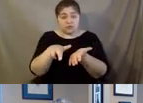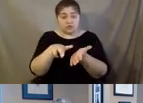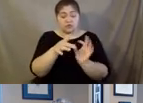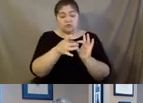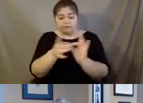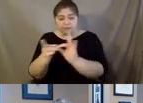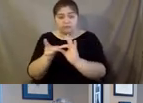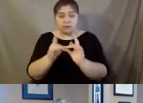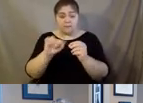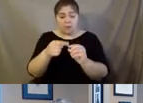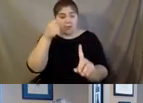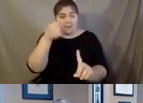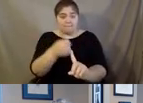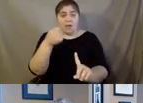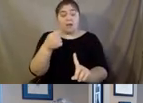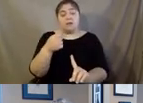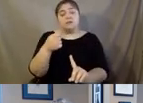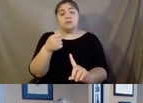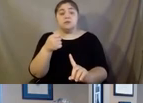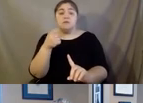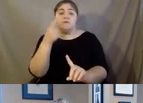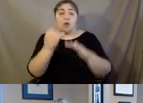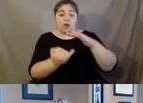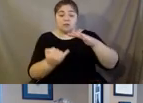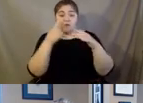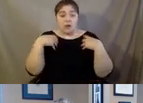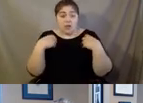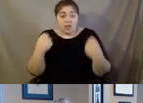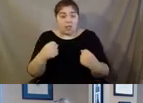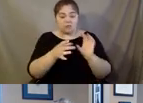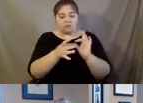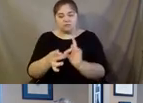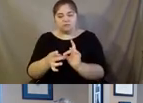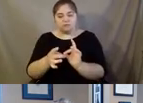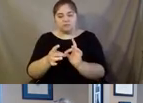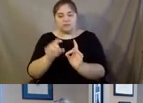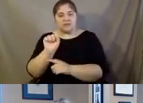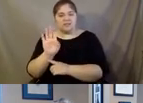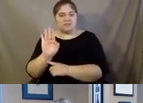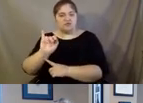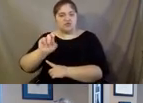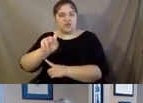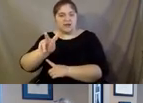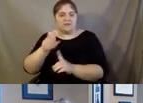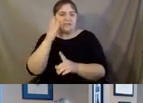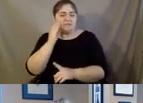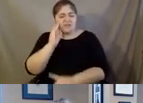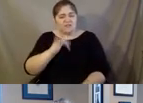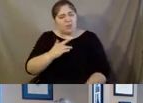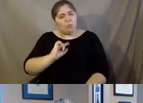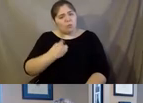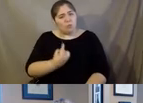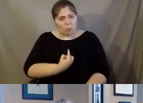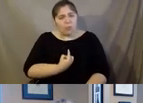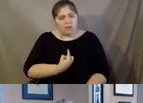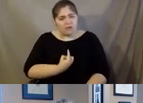of isolation on our health really deals with the subjective experience of being lonely. And so